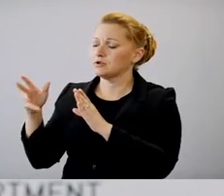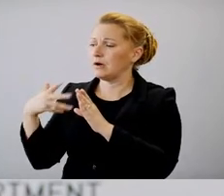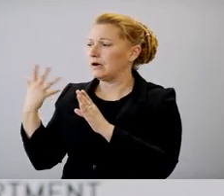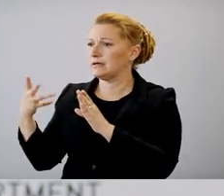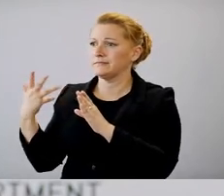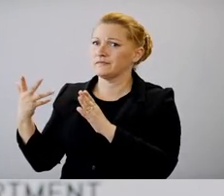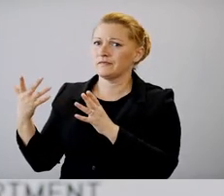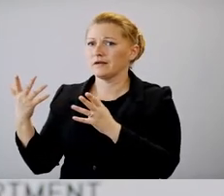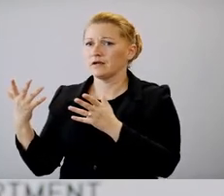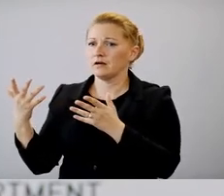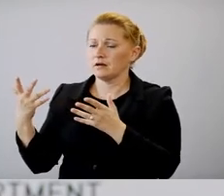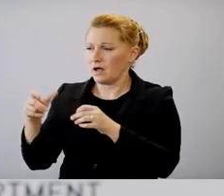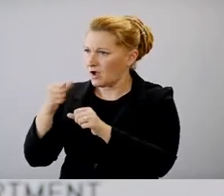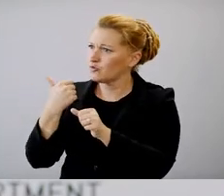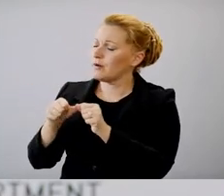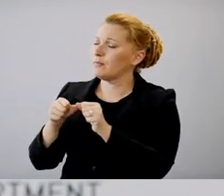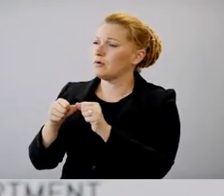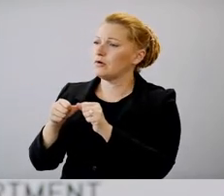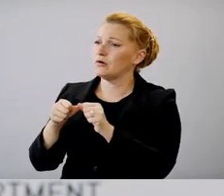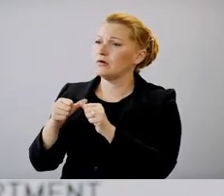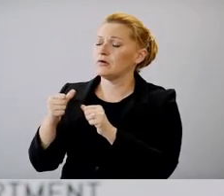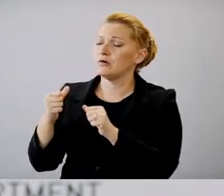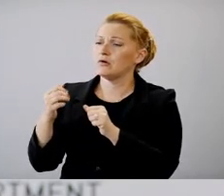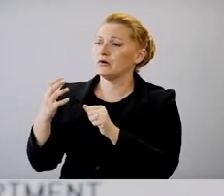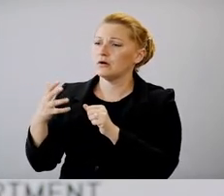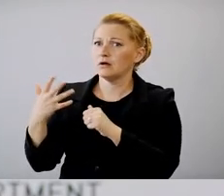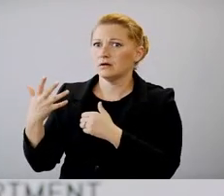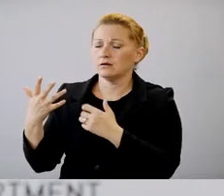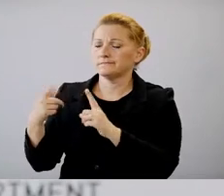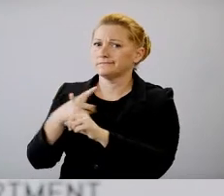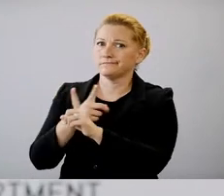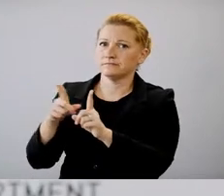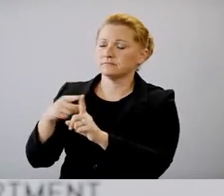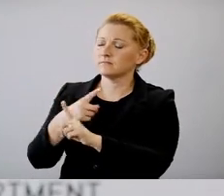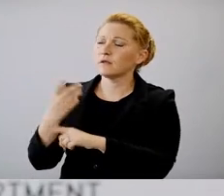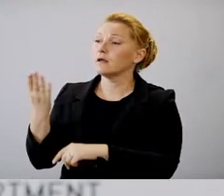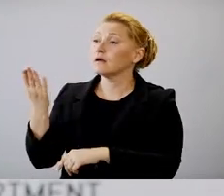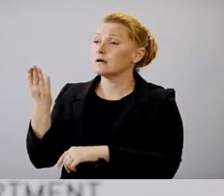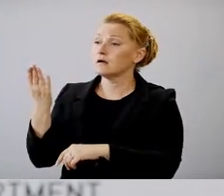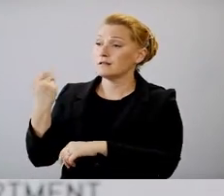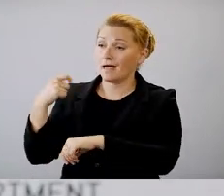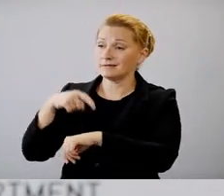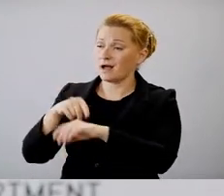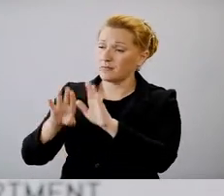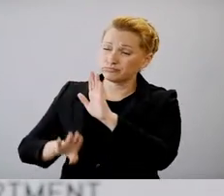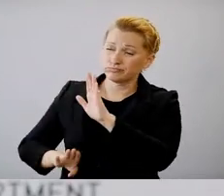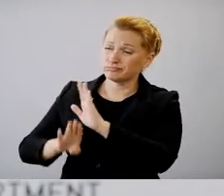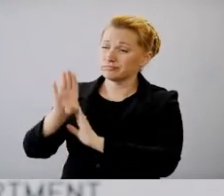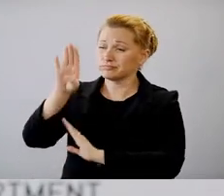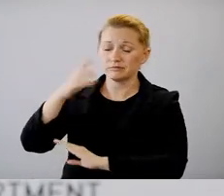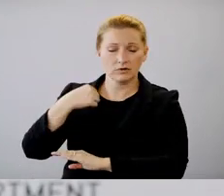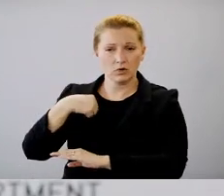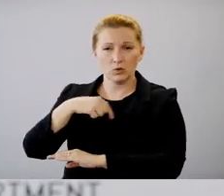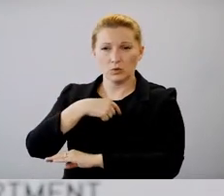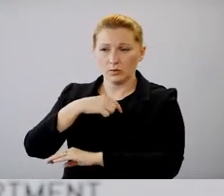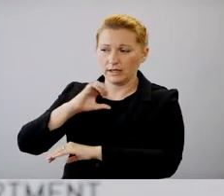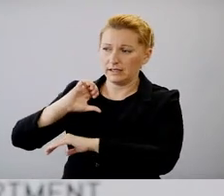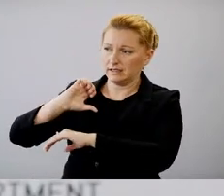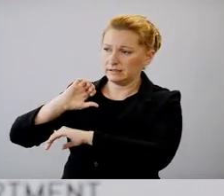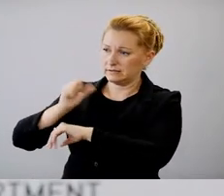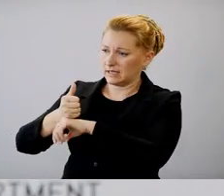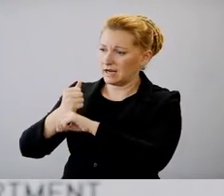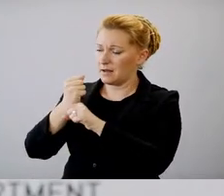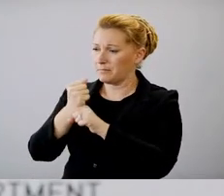I, I remember during the last, uh, kind of, uh, surgeon cases, we, uh, implemented some kind of, you know,